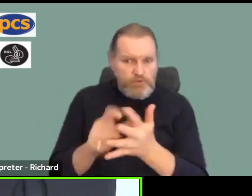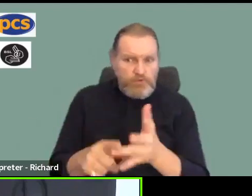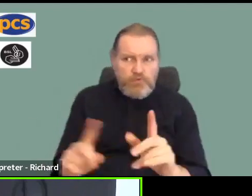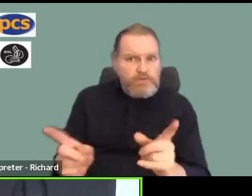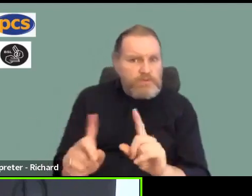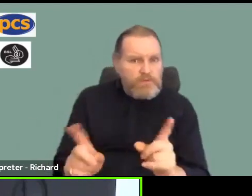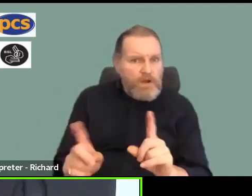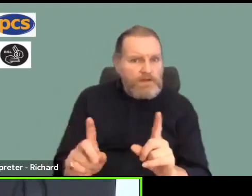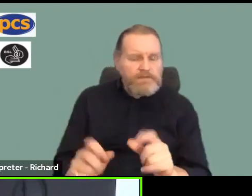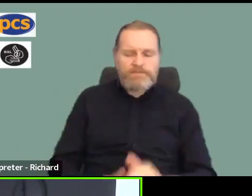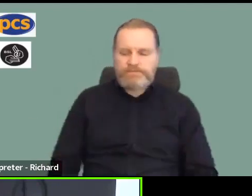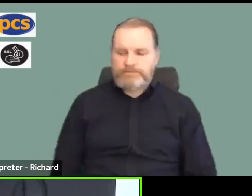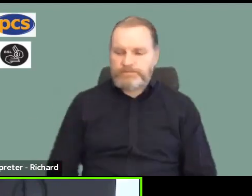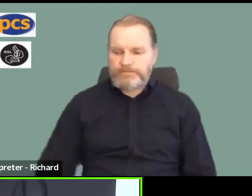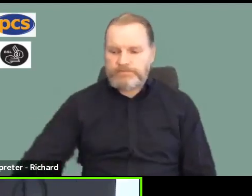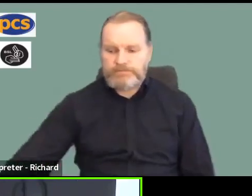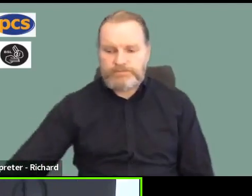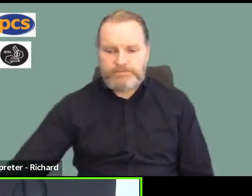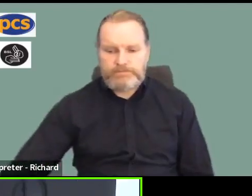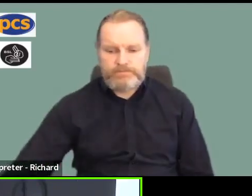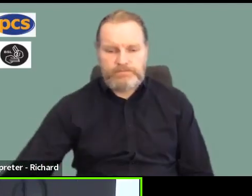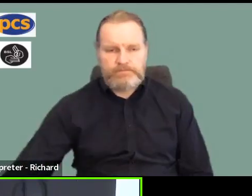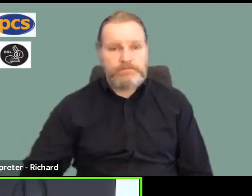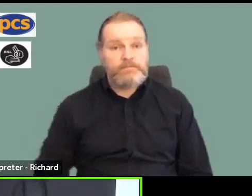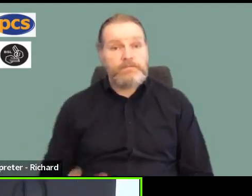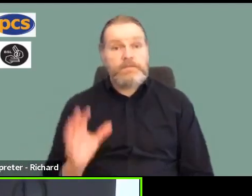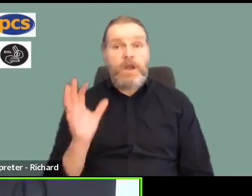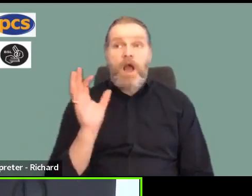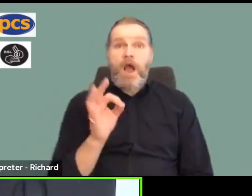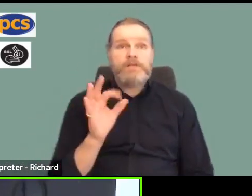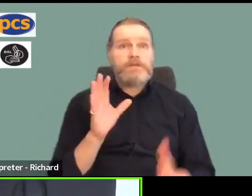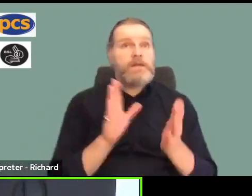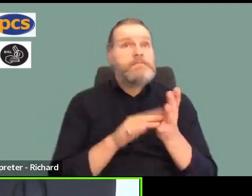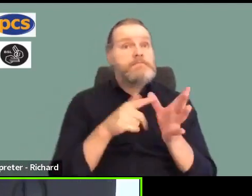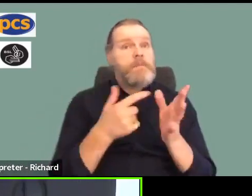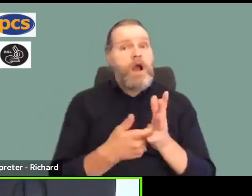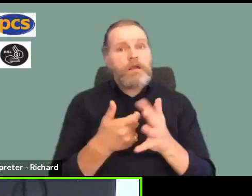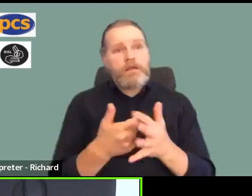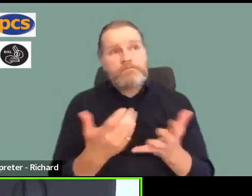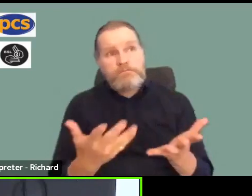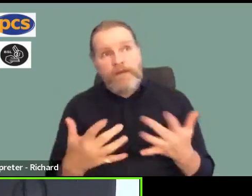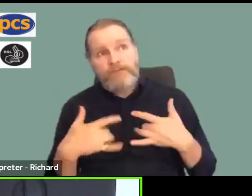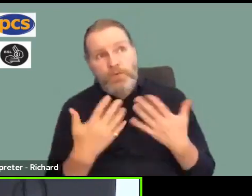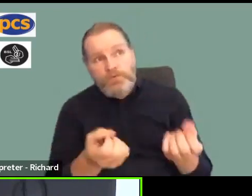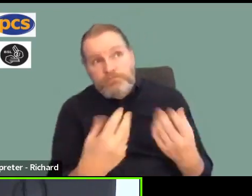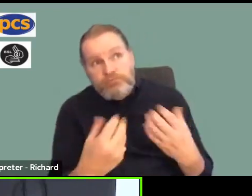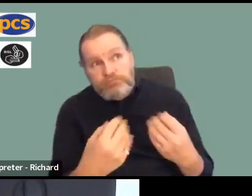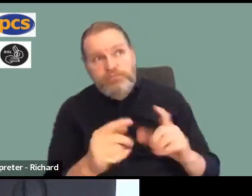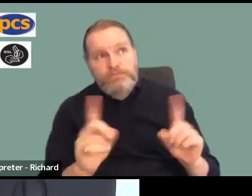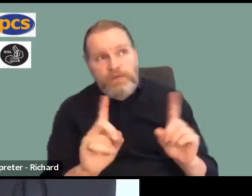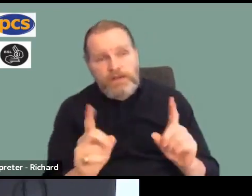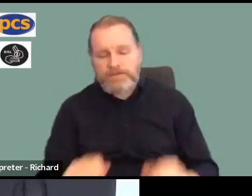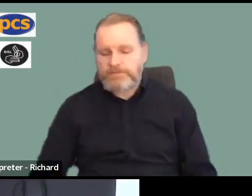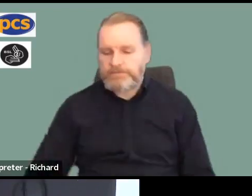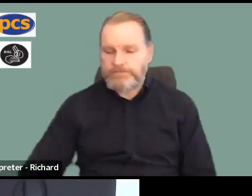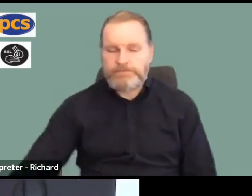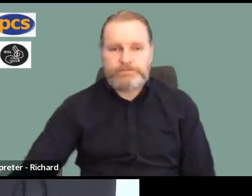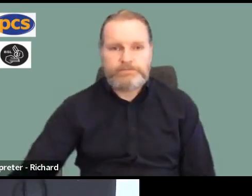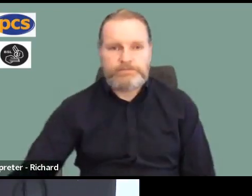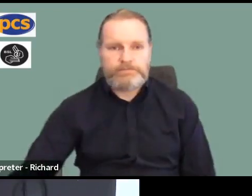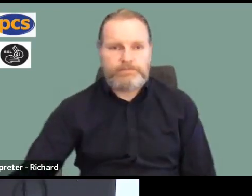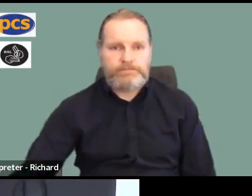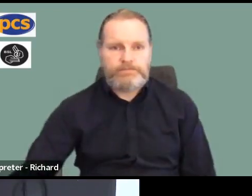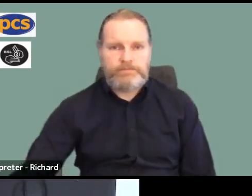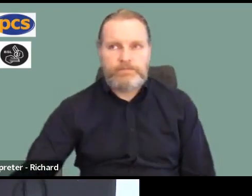his question. So I don't know if you want to start by coming back on some of that and then we'll pick up from there. Yeah. And thanks for all the